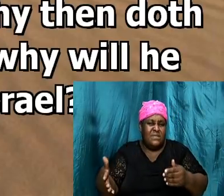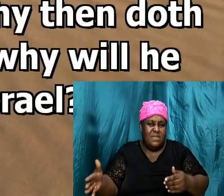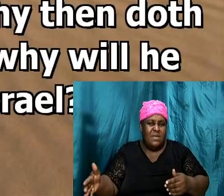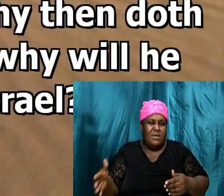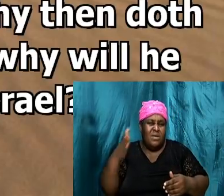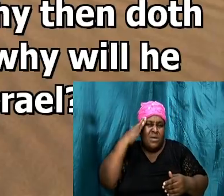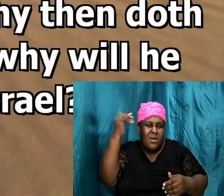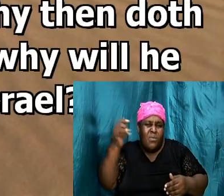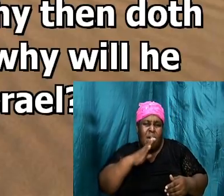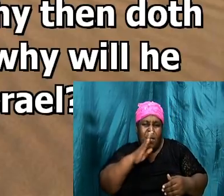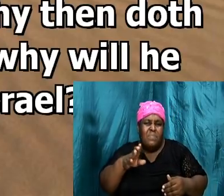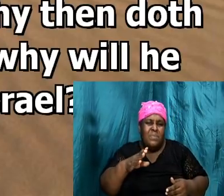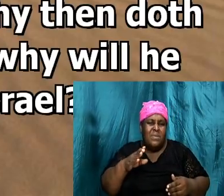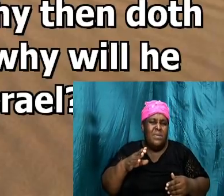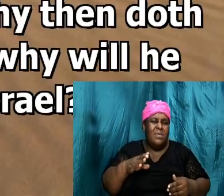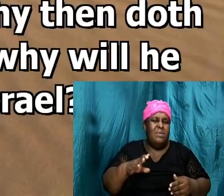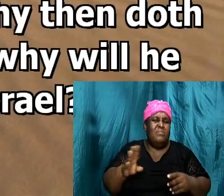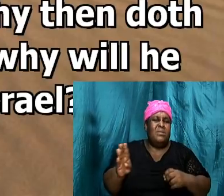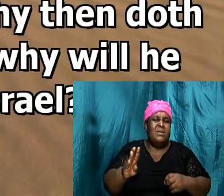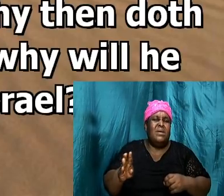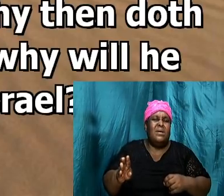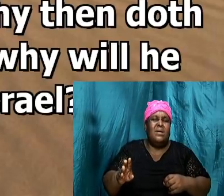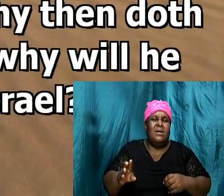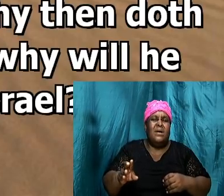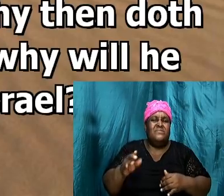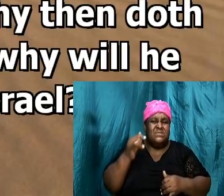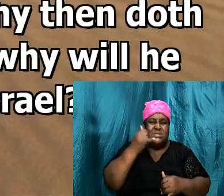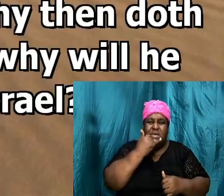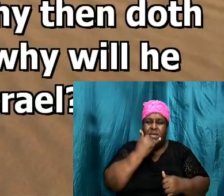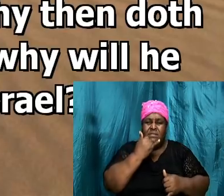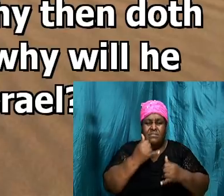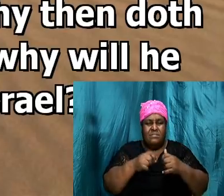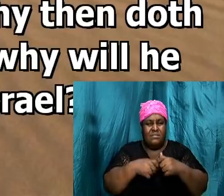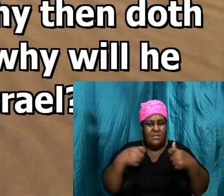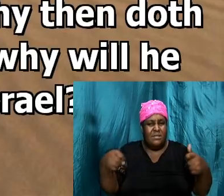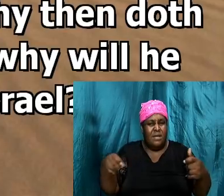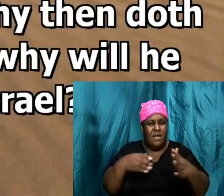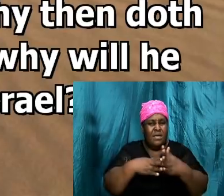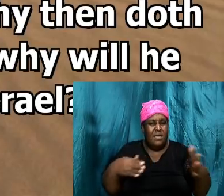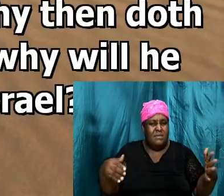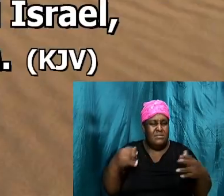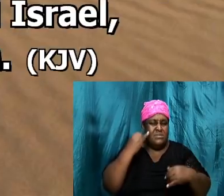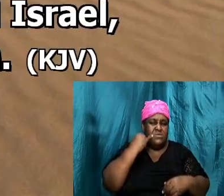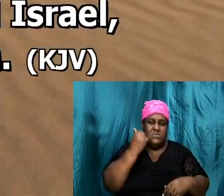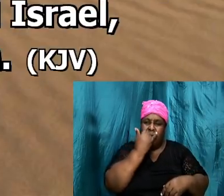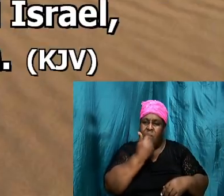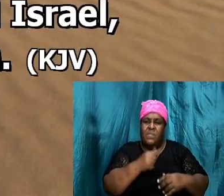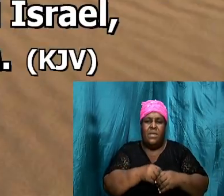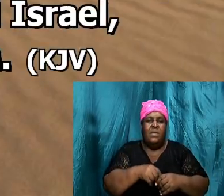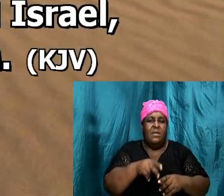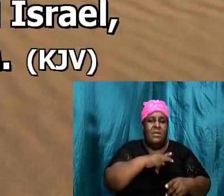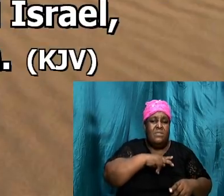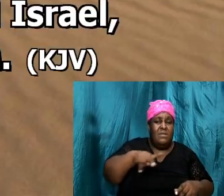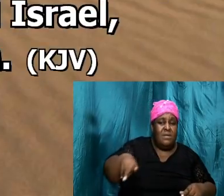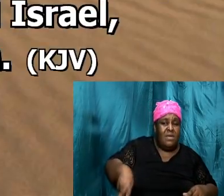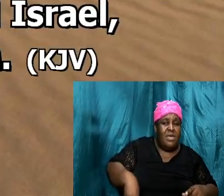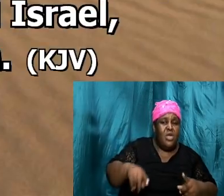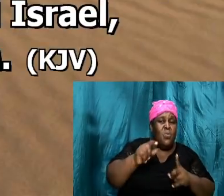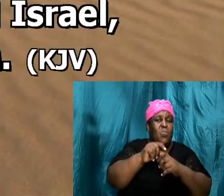cause of trespass to Israel nevertheless the king word